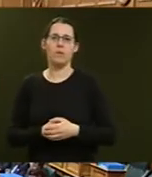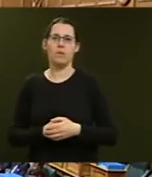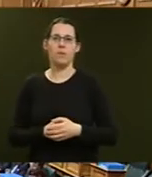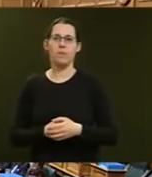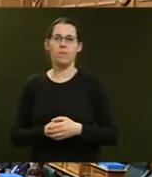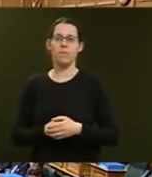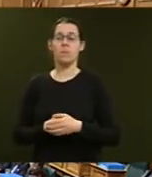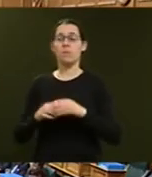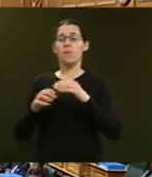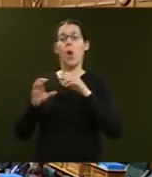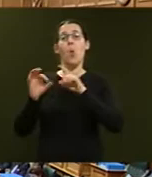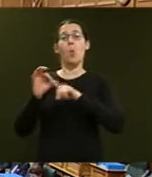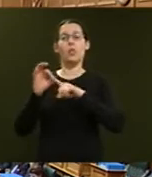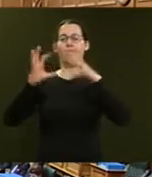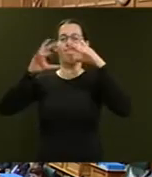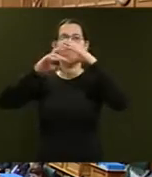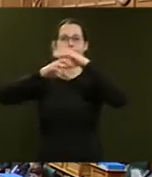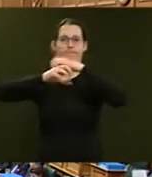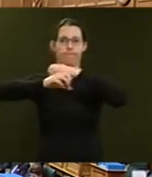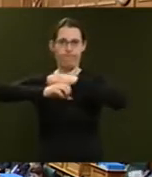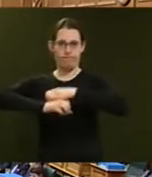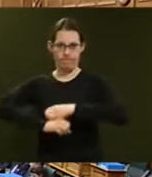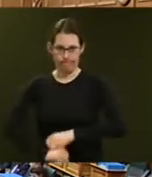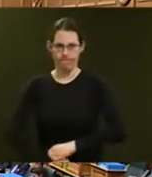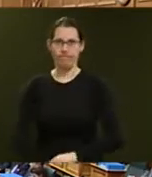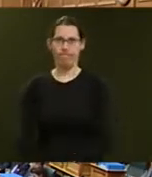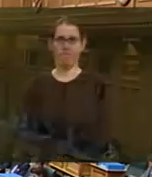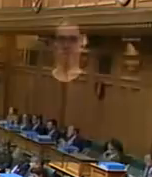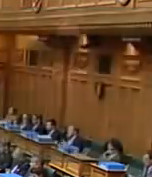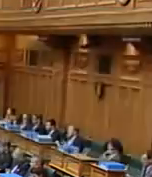That concludes oral questions I call on Government Order of the Day No. 1.